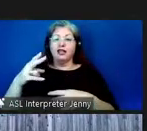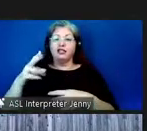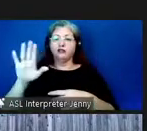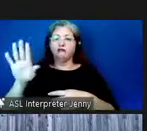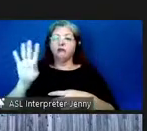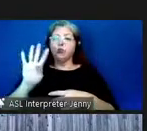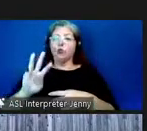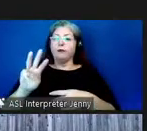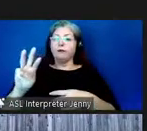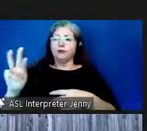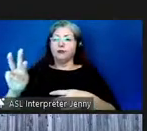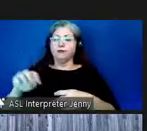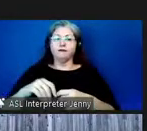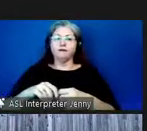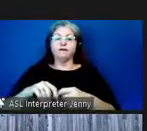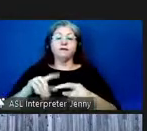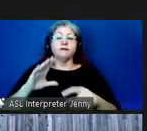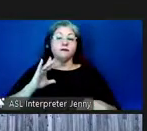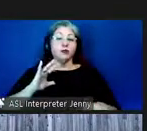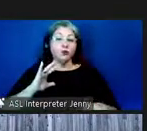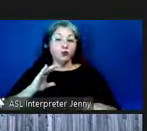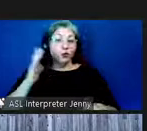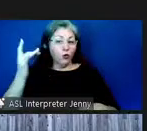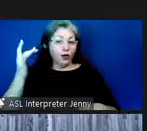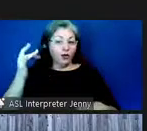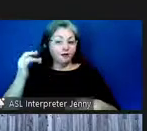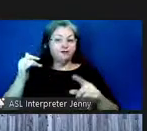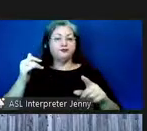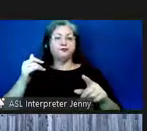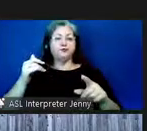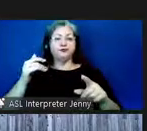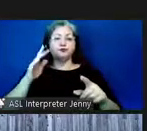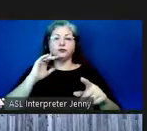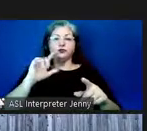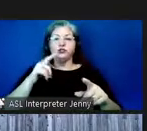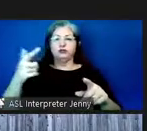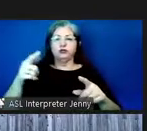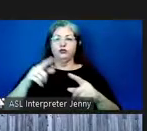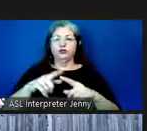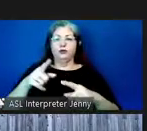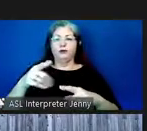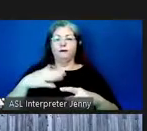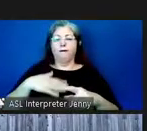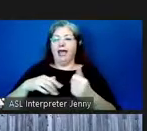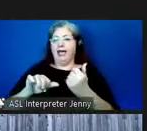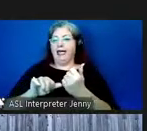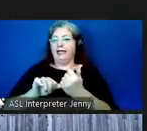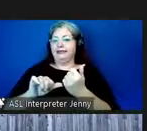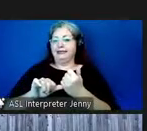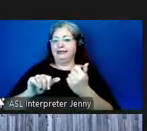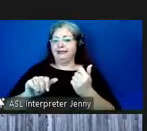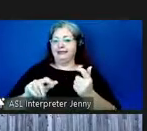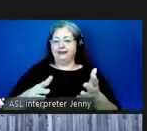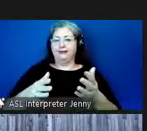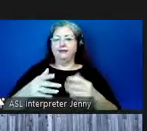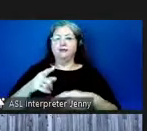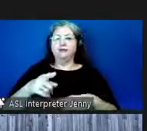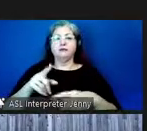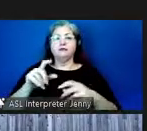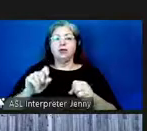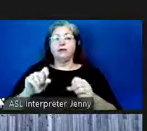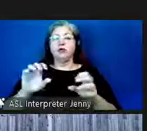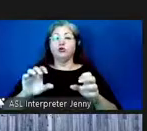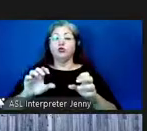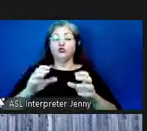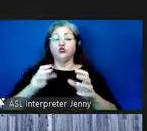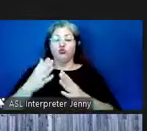and the cool thing is that and i'm going to hand it off to my lovely assistant is that you can do this all